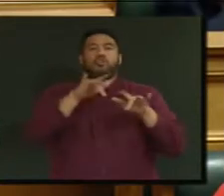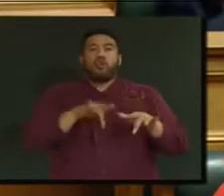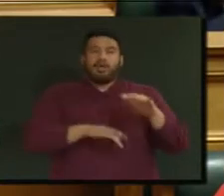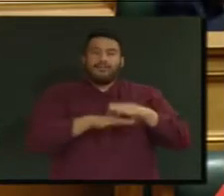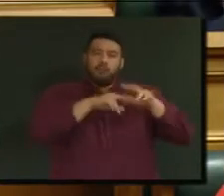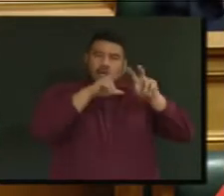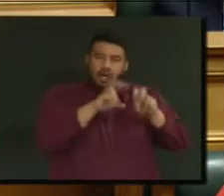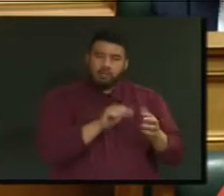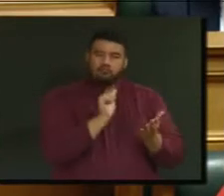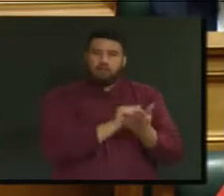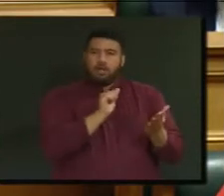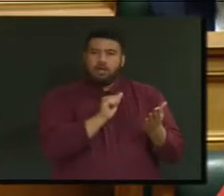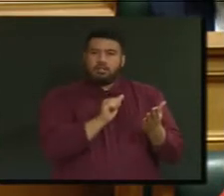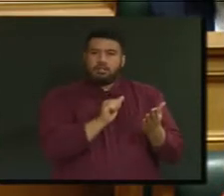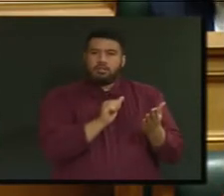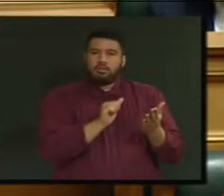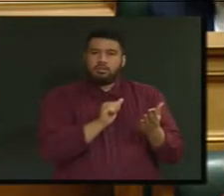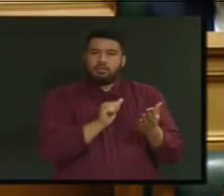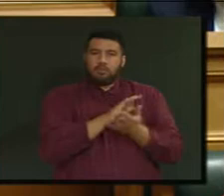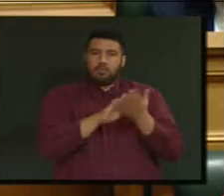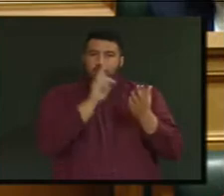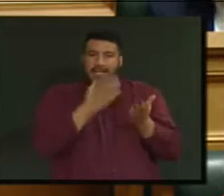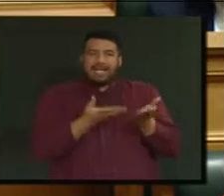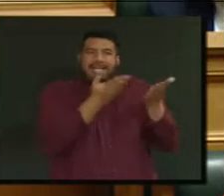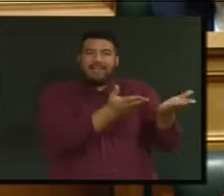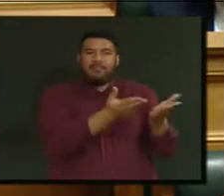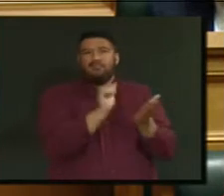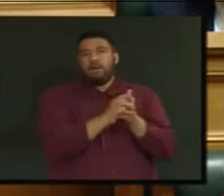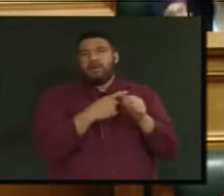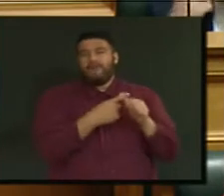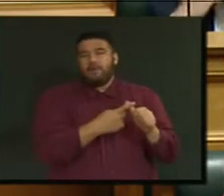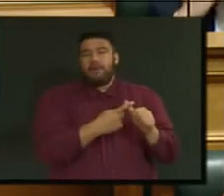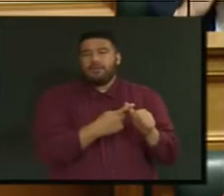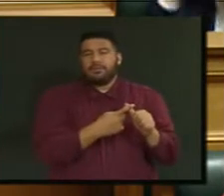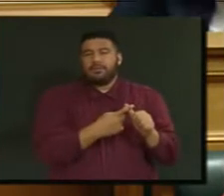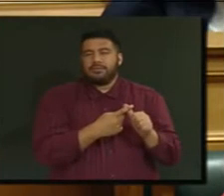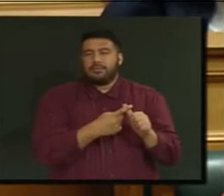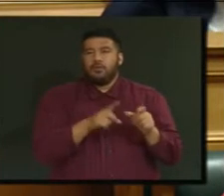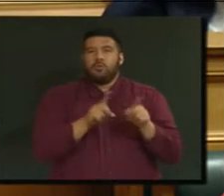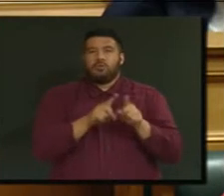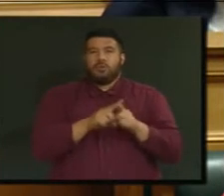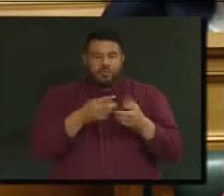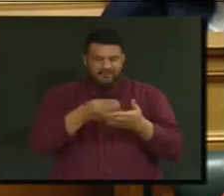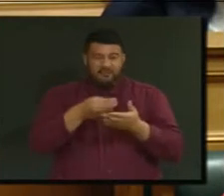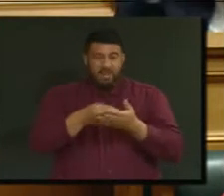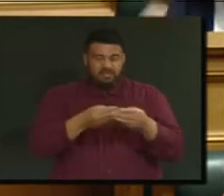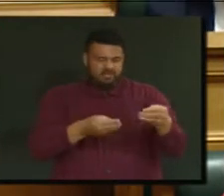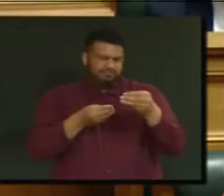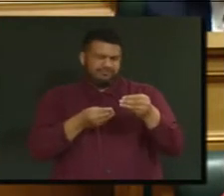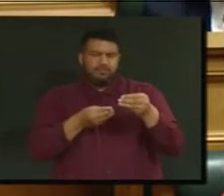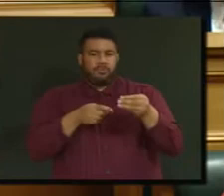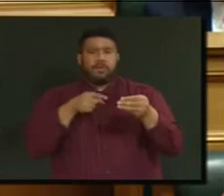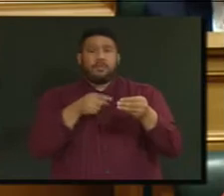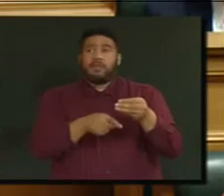provide concrete advice, unquote, and that the fund, quote, is not likely to